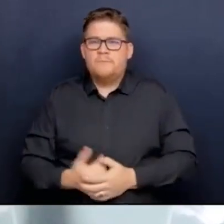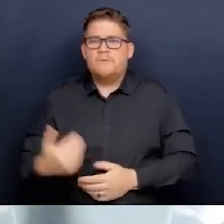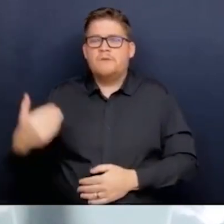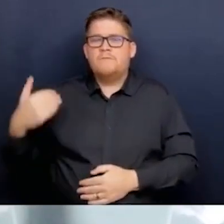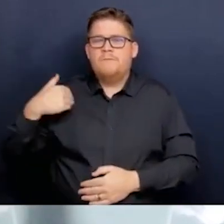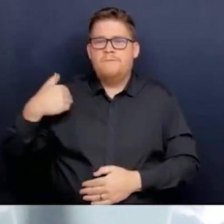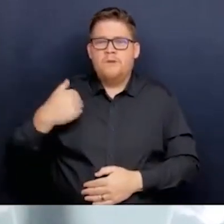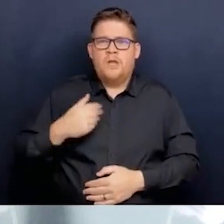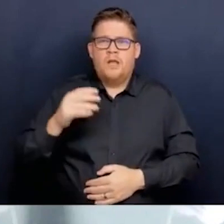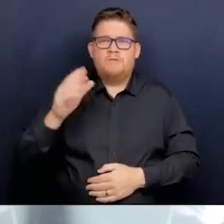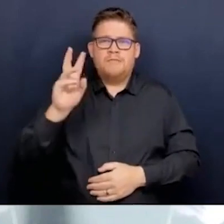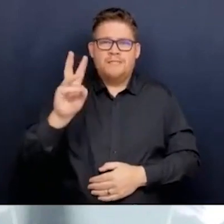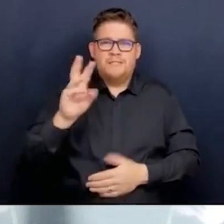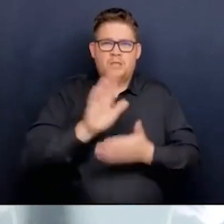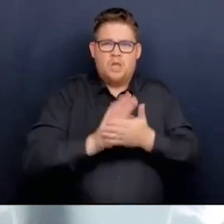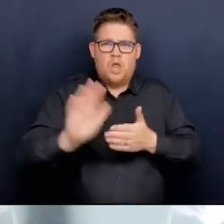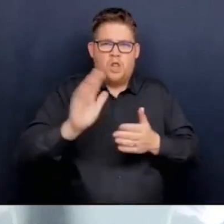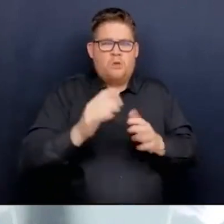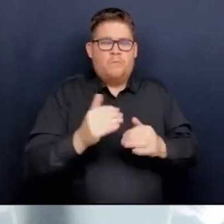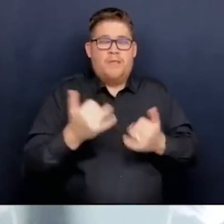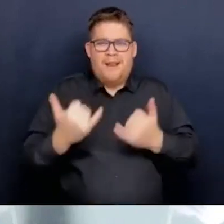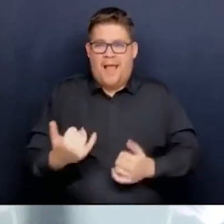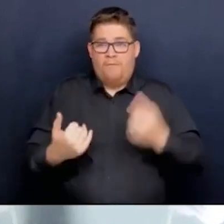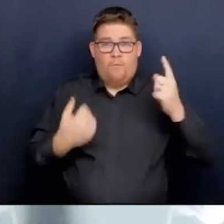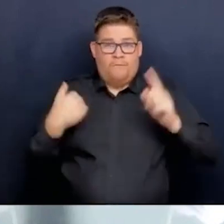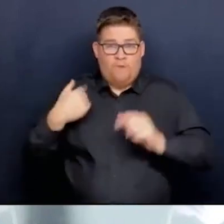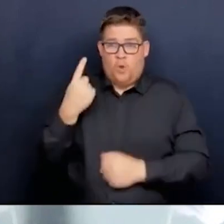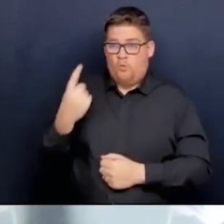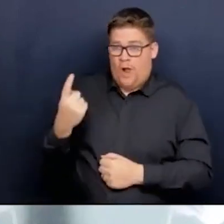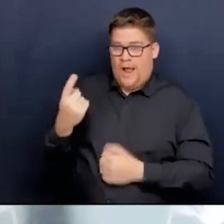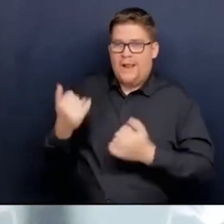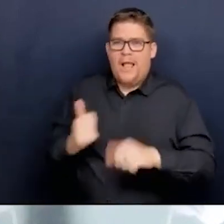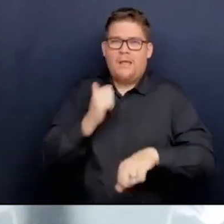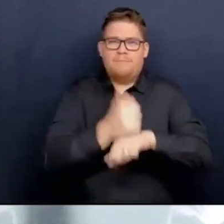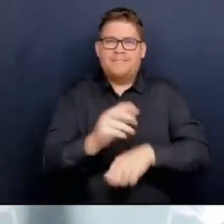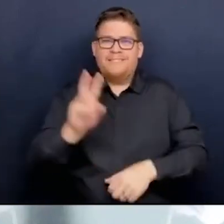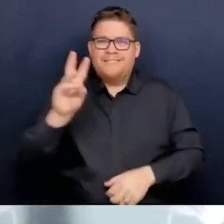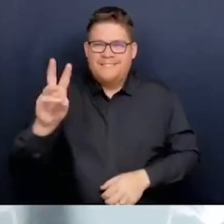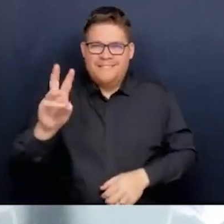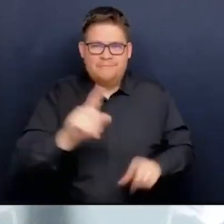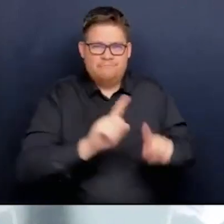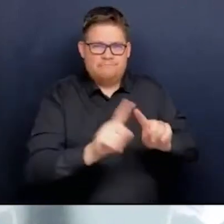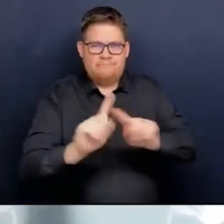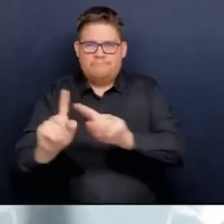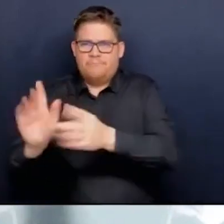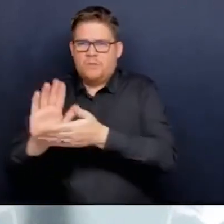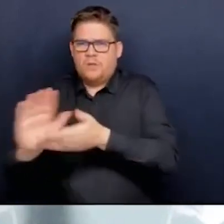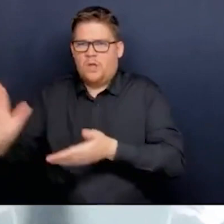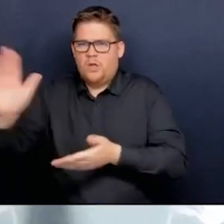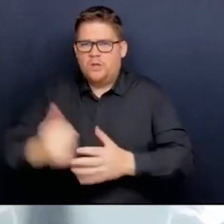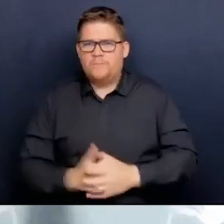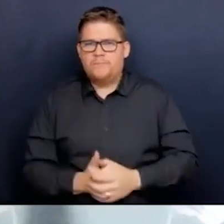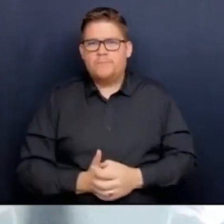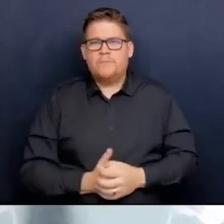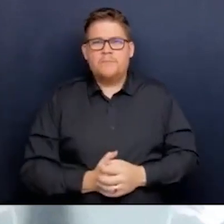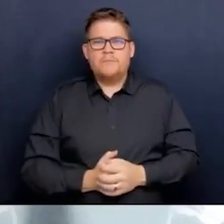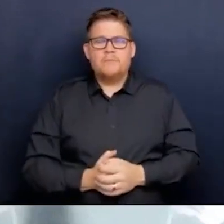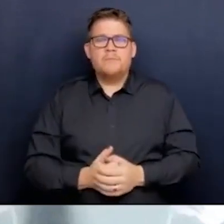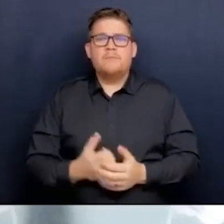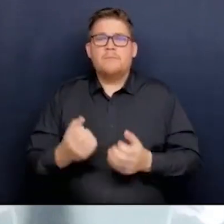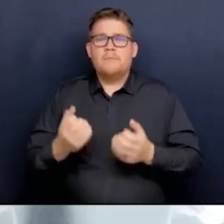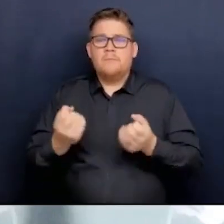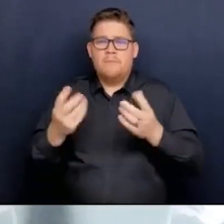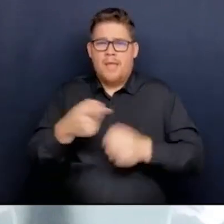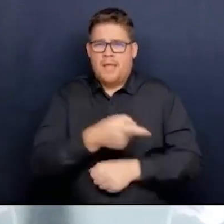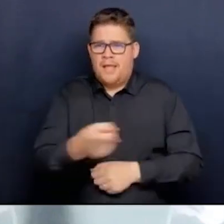And more transparency and accountability is something the public had been asking for, and many journalists such as yourself had been asking for. In other words,